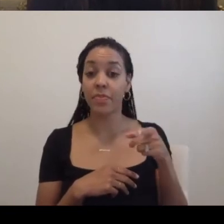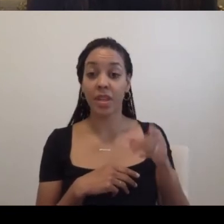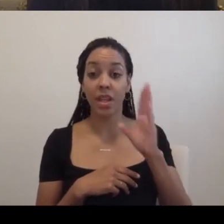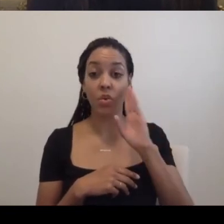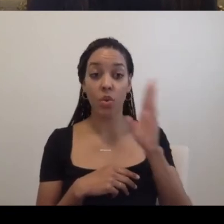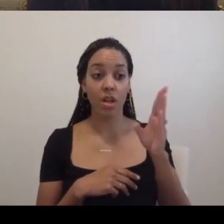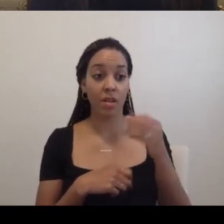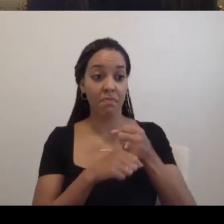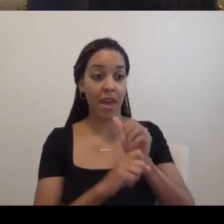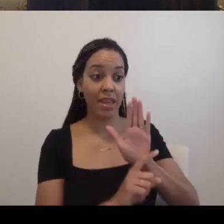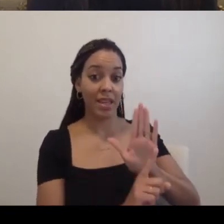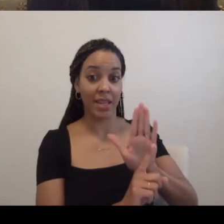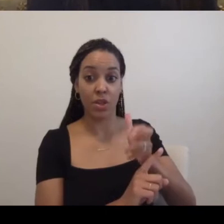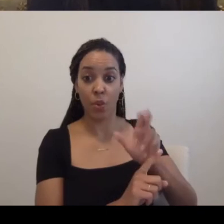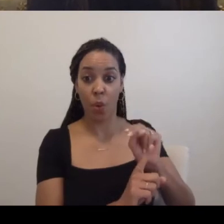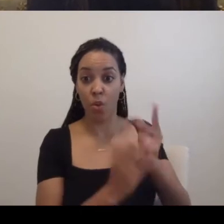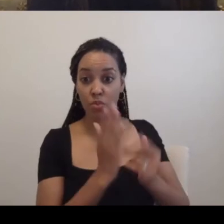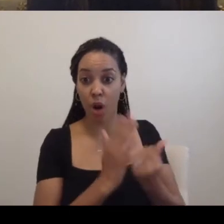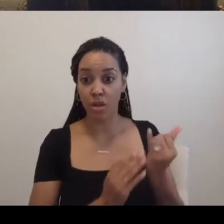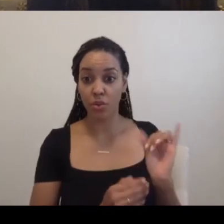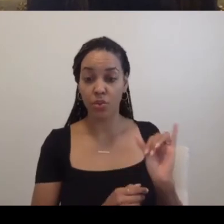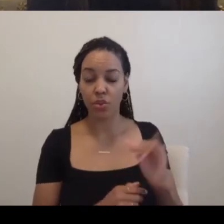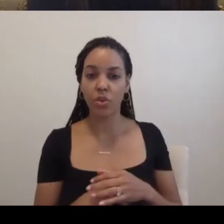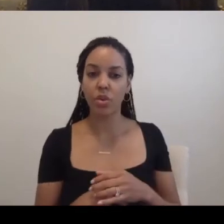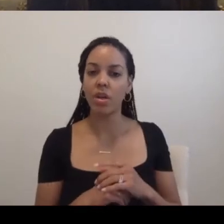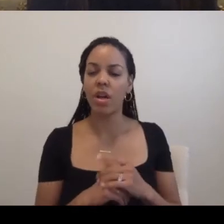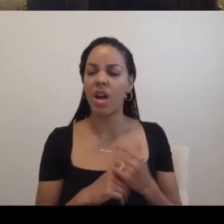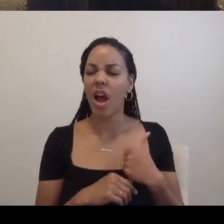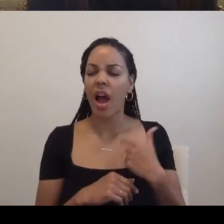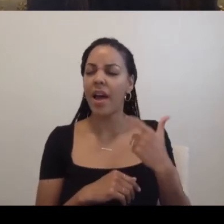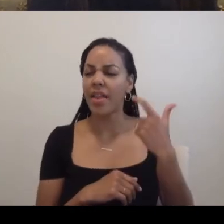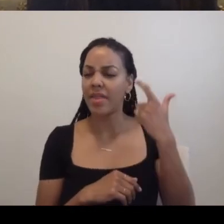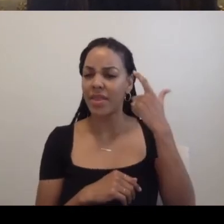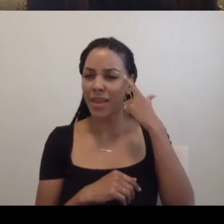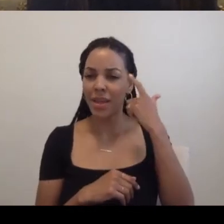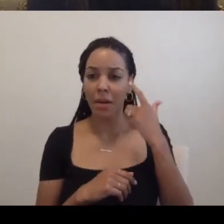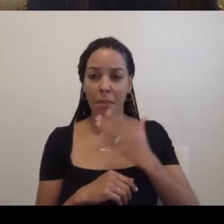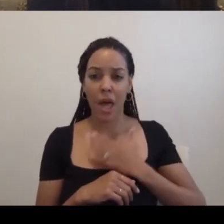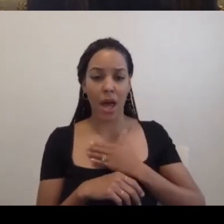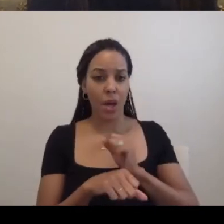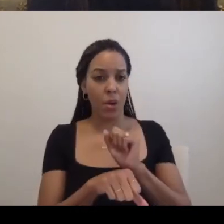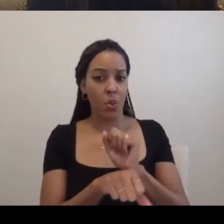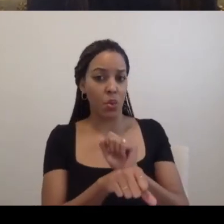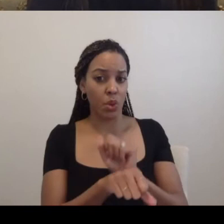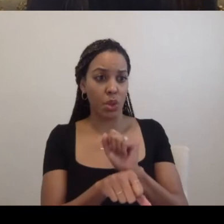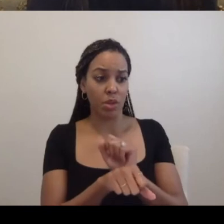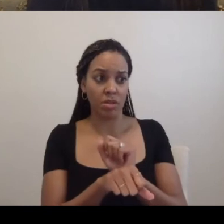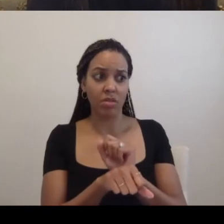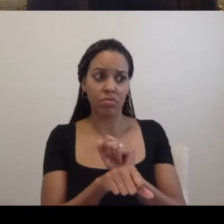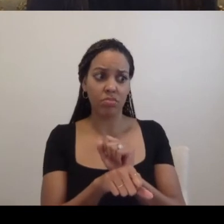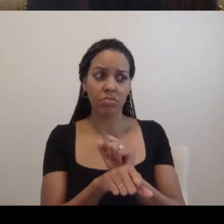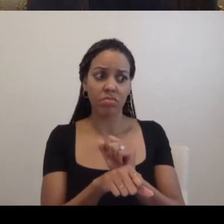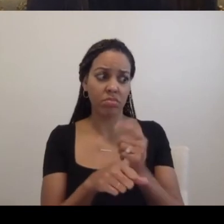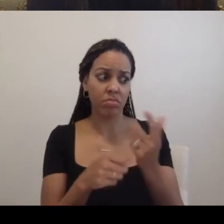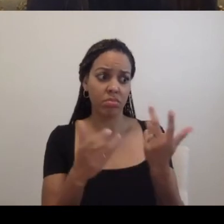projects. But I think that the scale of the work that I have ended up doing that